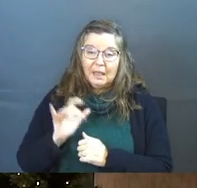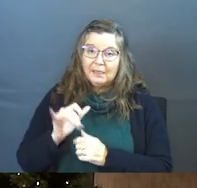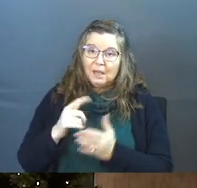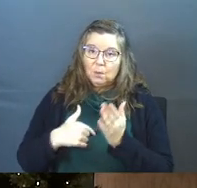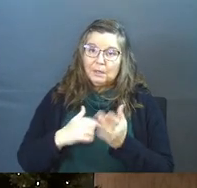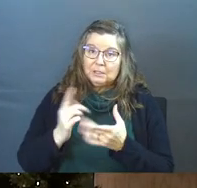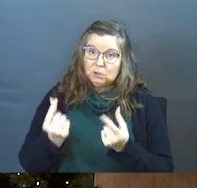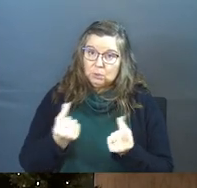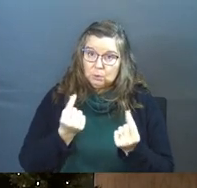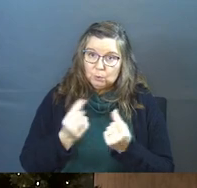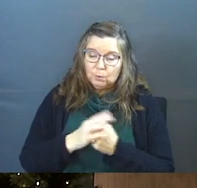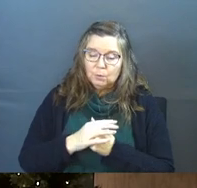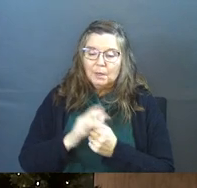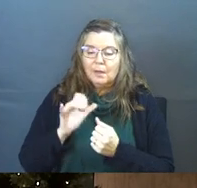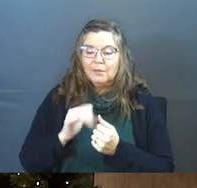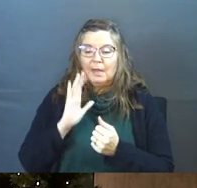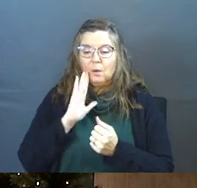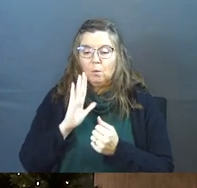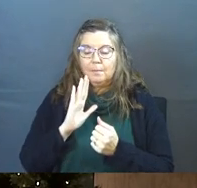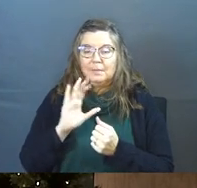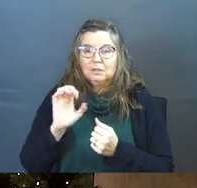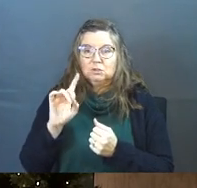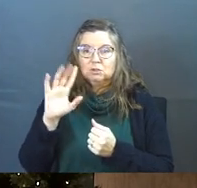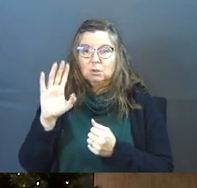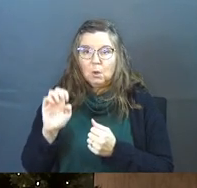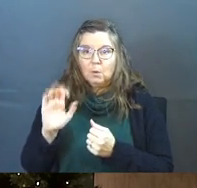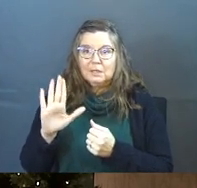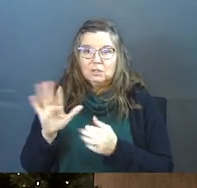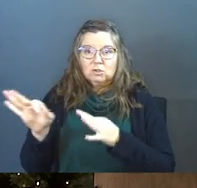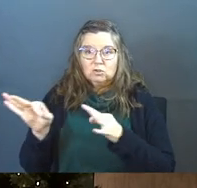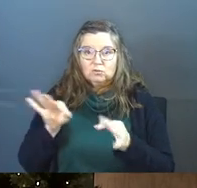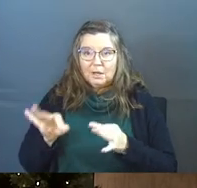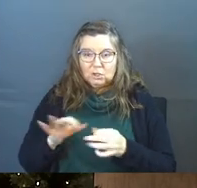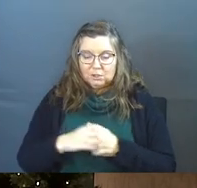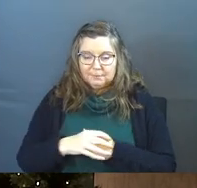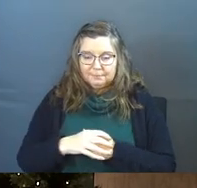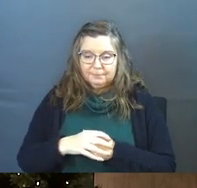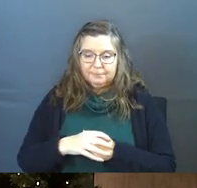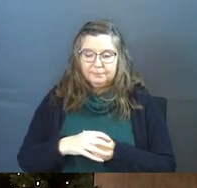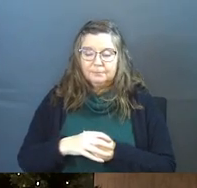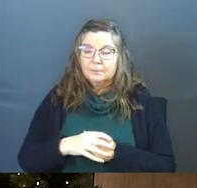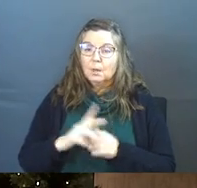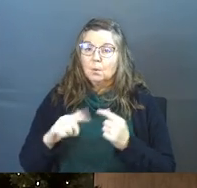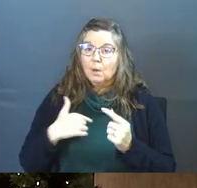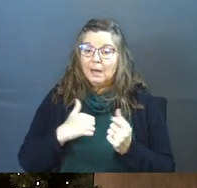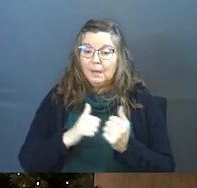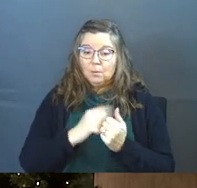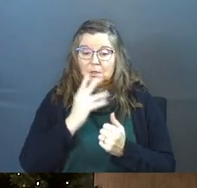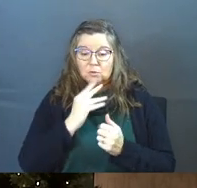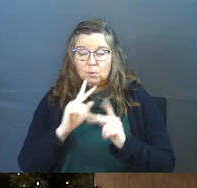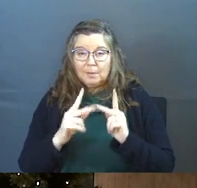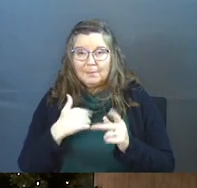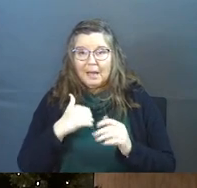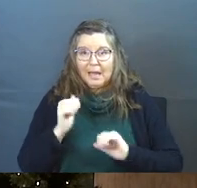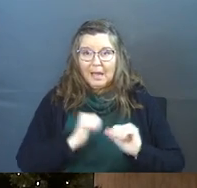That's what he's going to do. And that's going to be his code. That's going to be his direction, he says. But when I'm with Jewish people, I act one way. And when